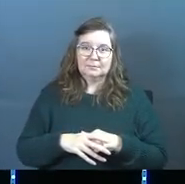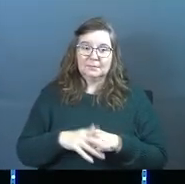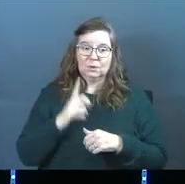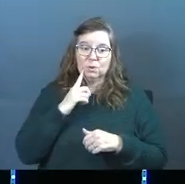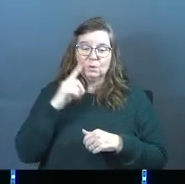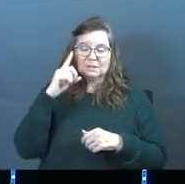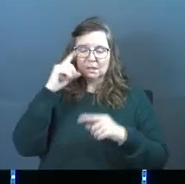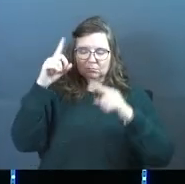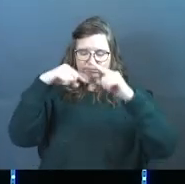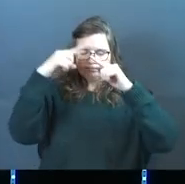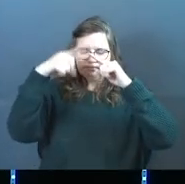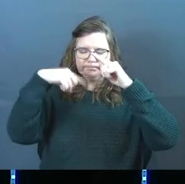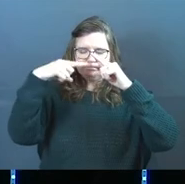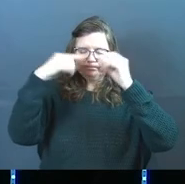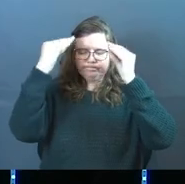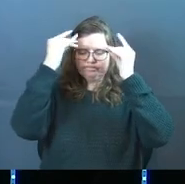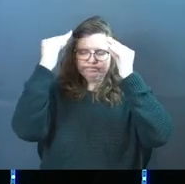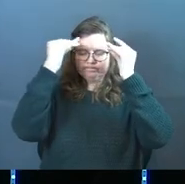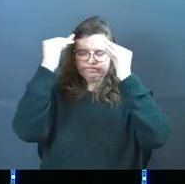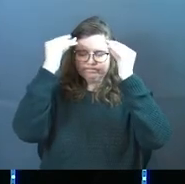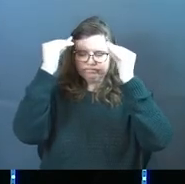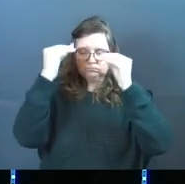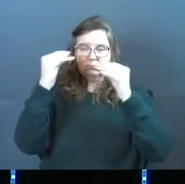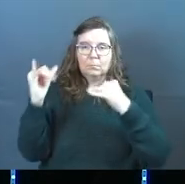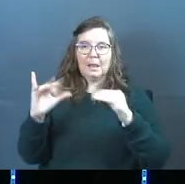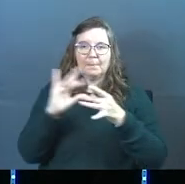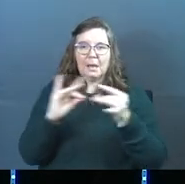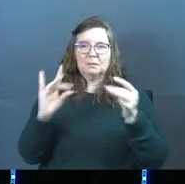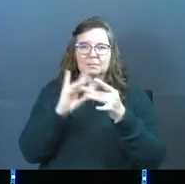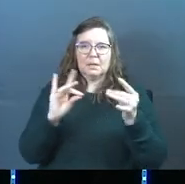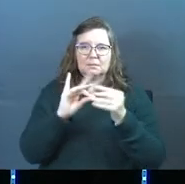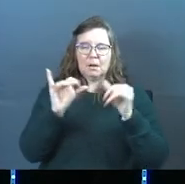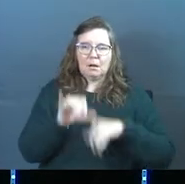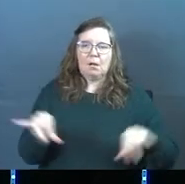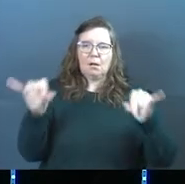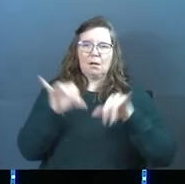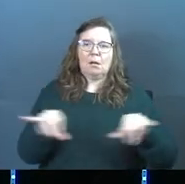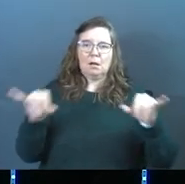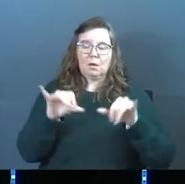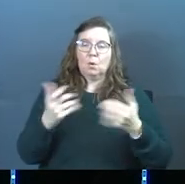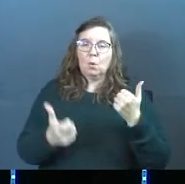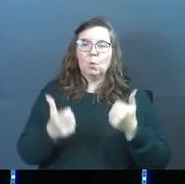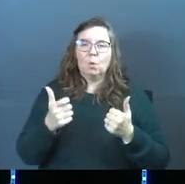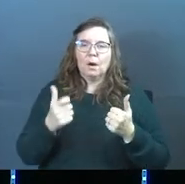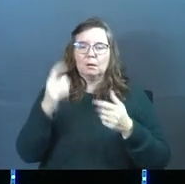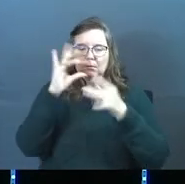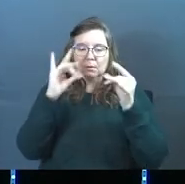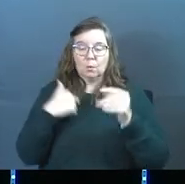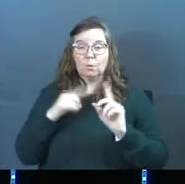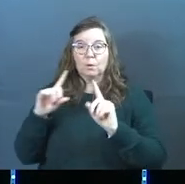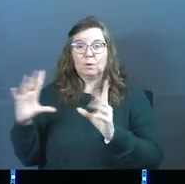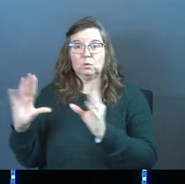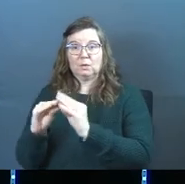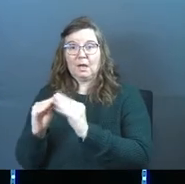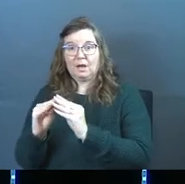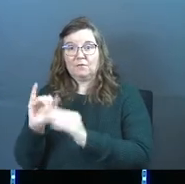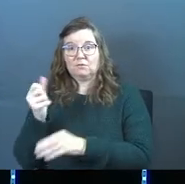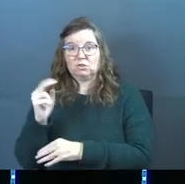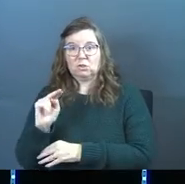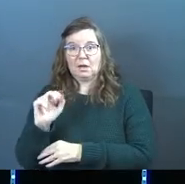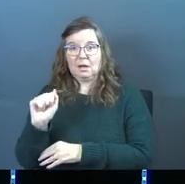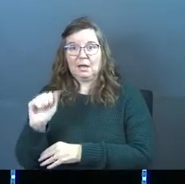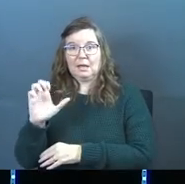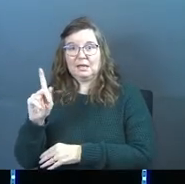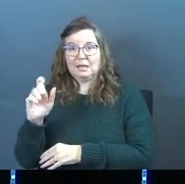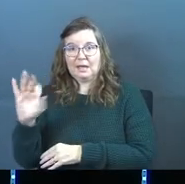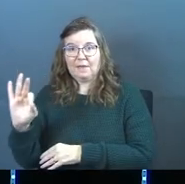You get soundtracks playing in your head. What soundtracks are playing in your head? We went to this conference and John Akaf